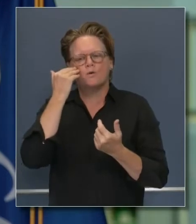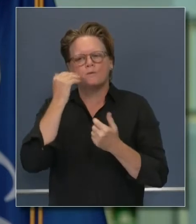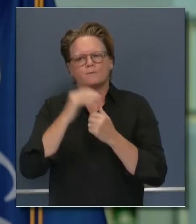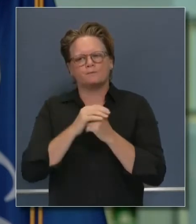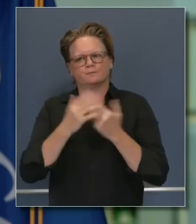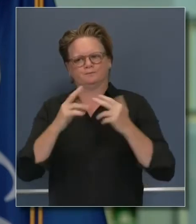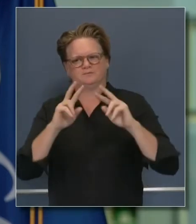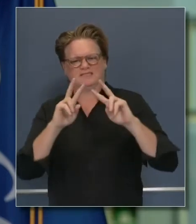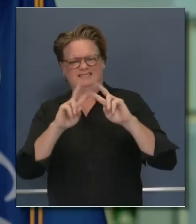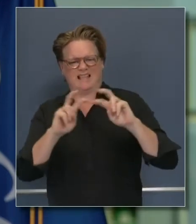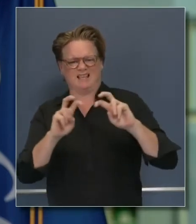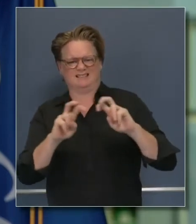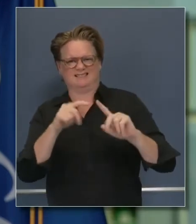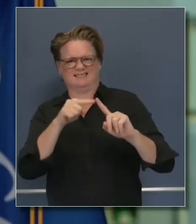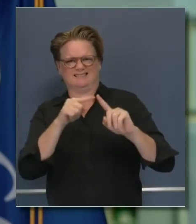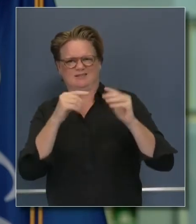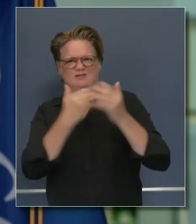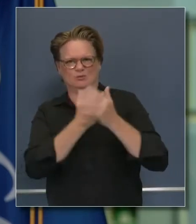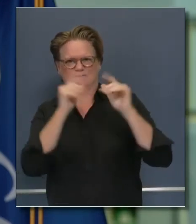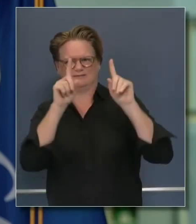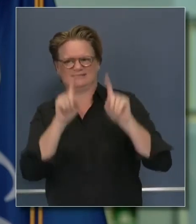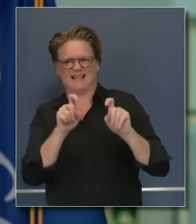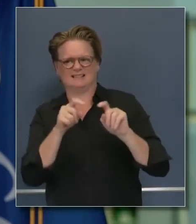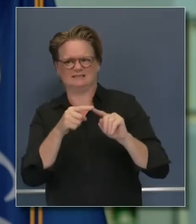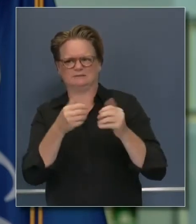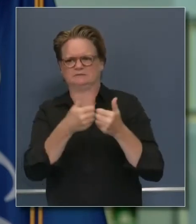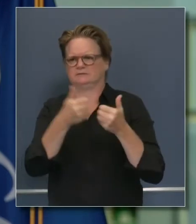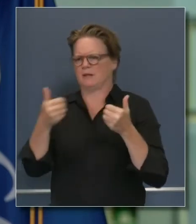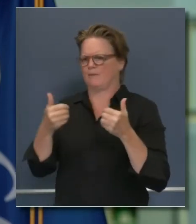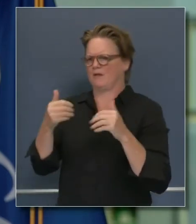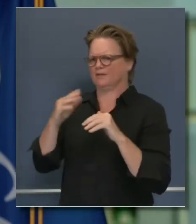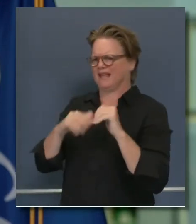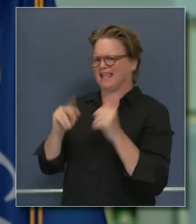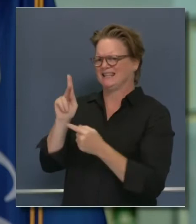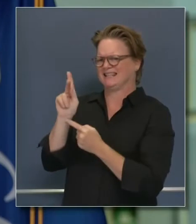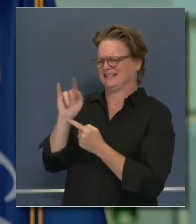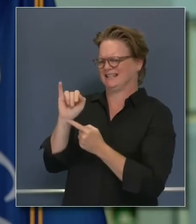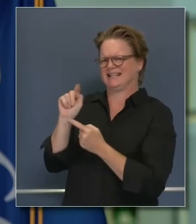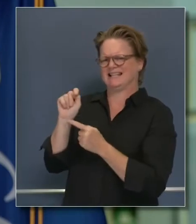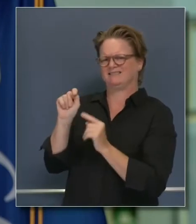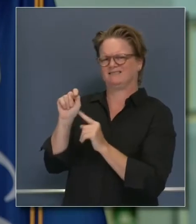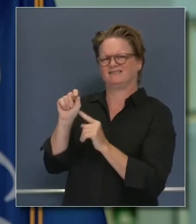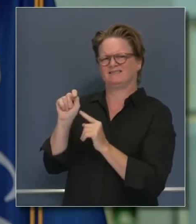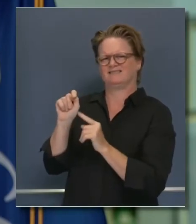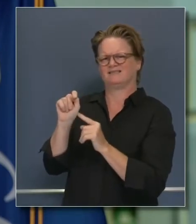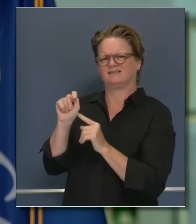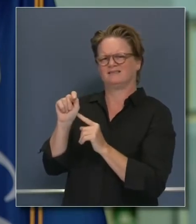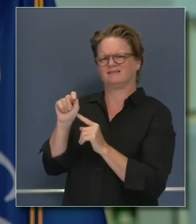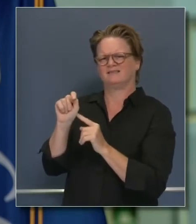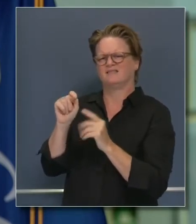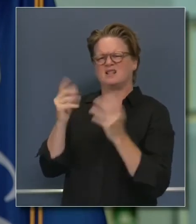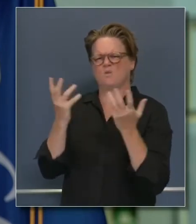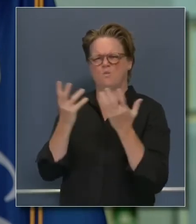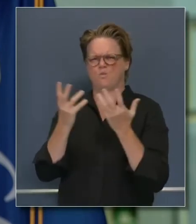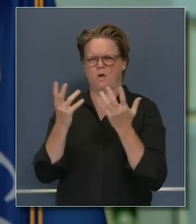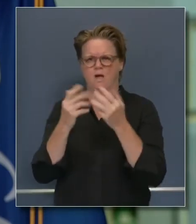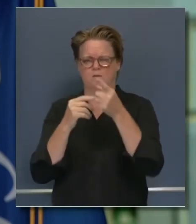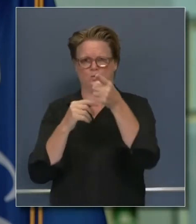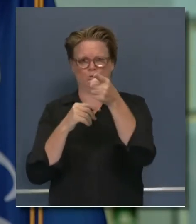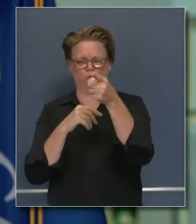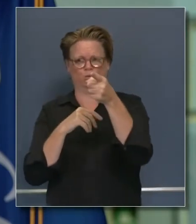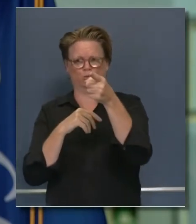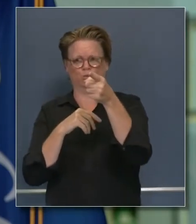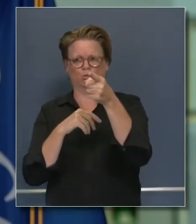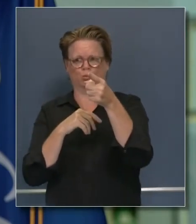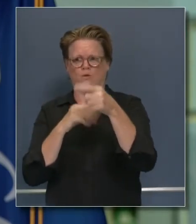than actually testing kits. Is that correct? And I guess my question would be, will the state have, I guess, upward of a